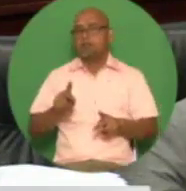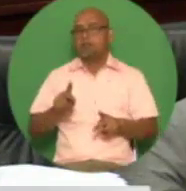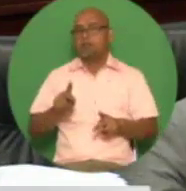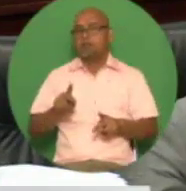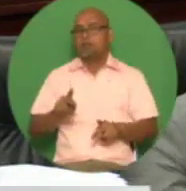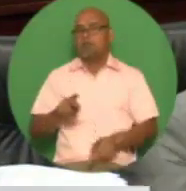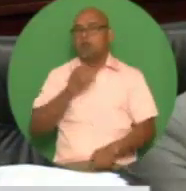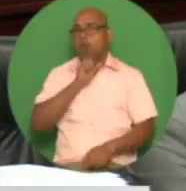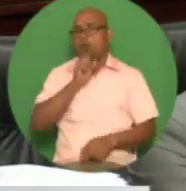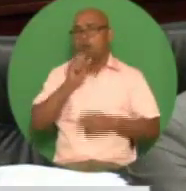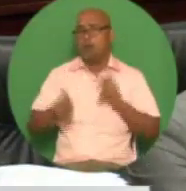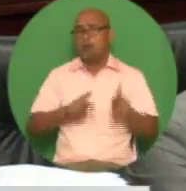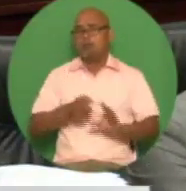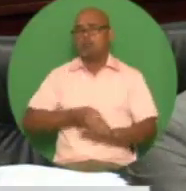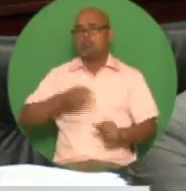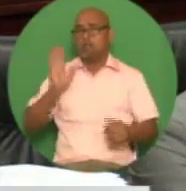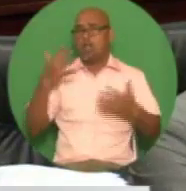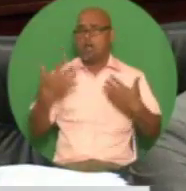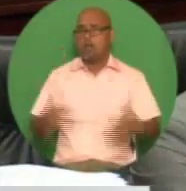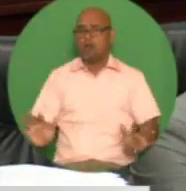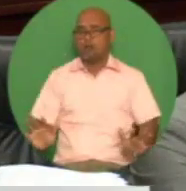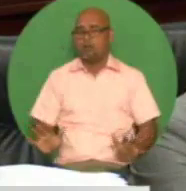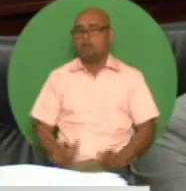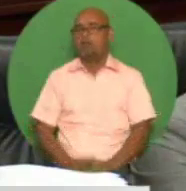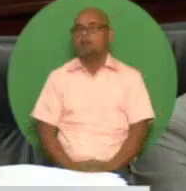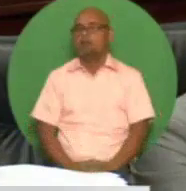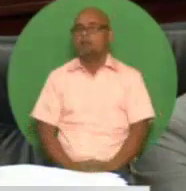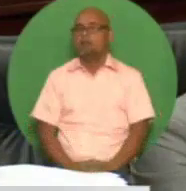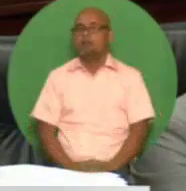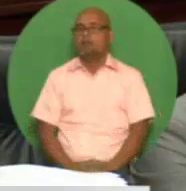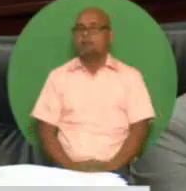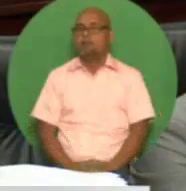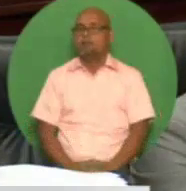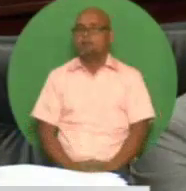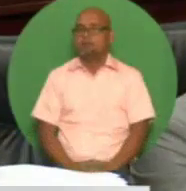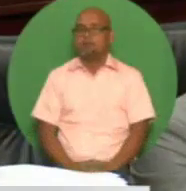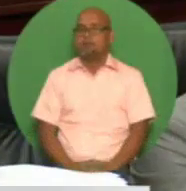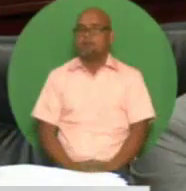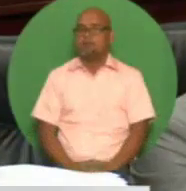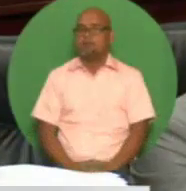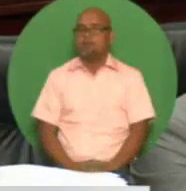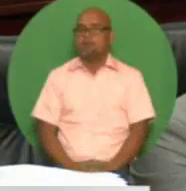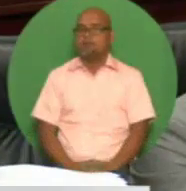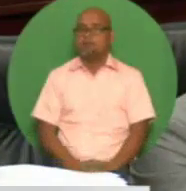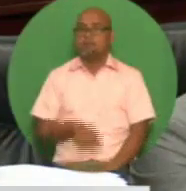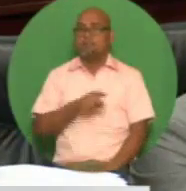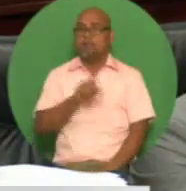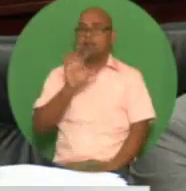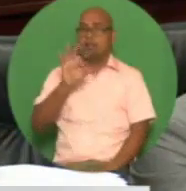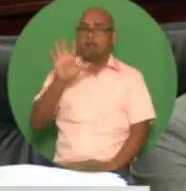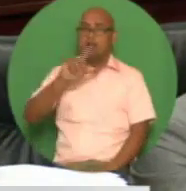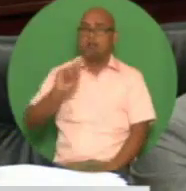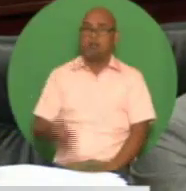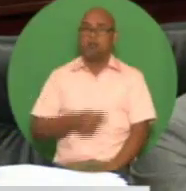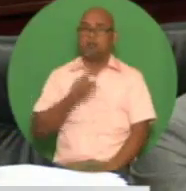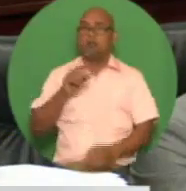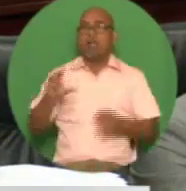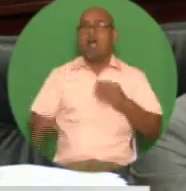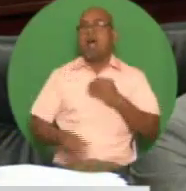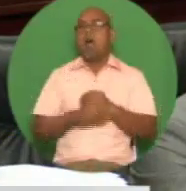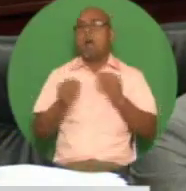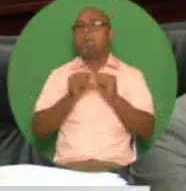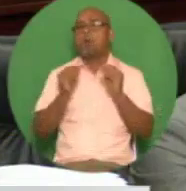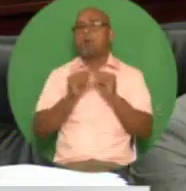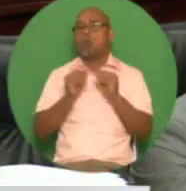from the existing senior citizens grant base of 95 300 individuals but would add over 2